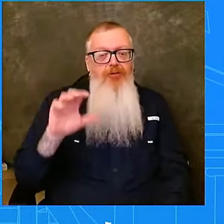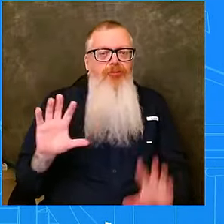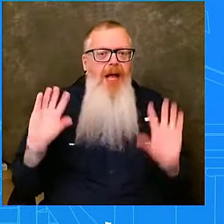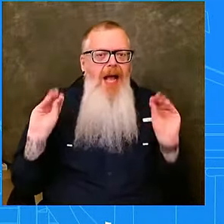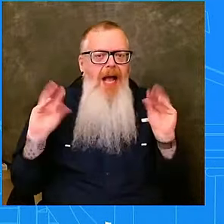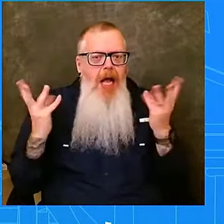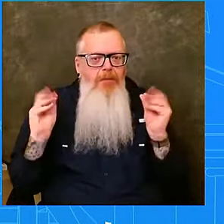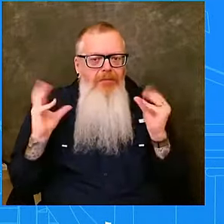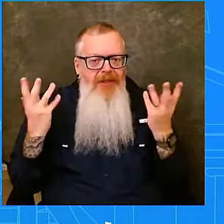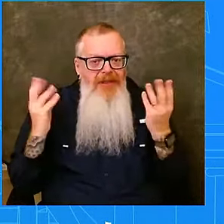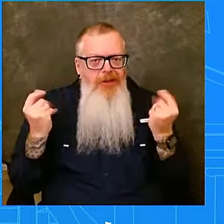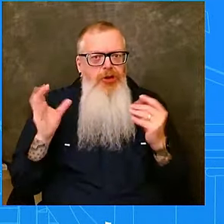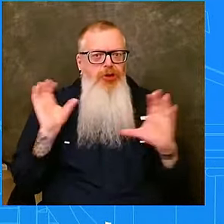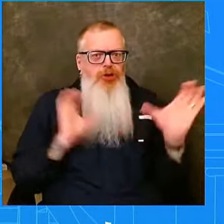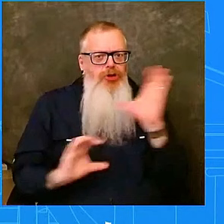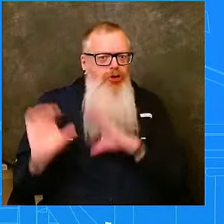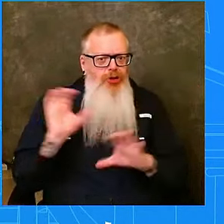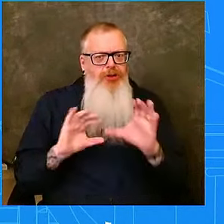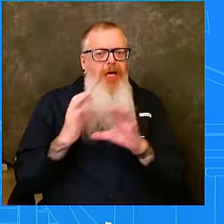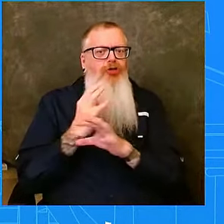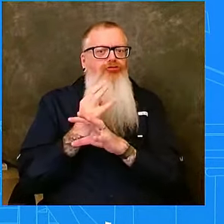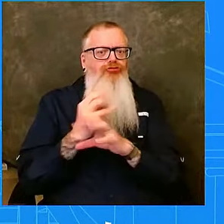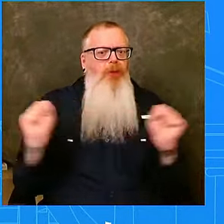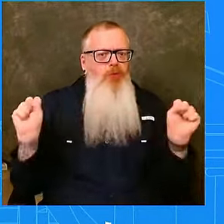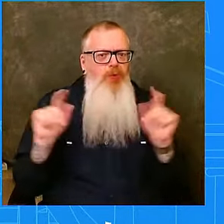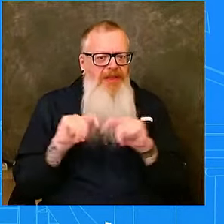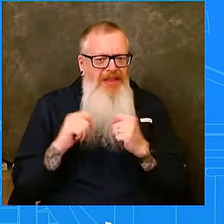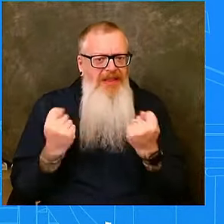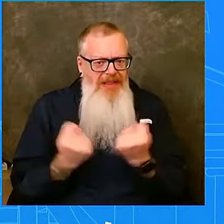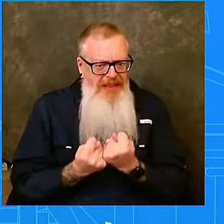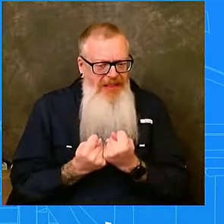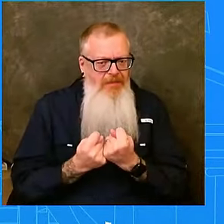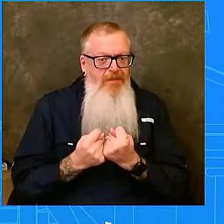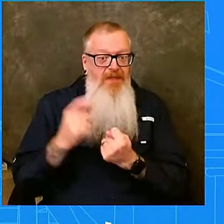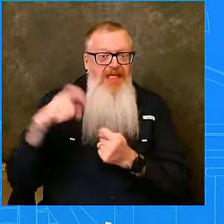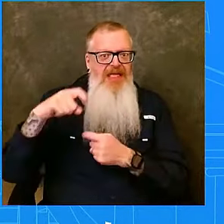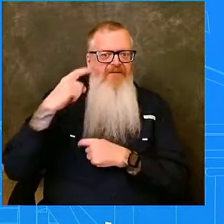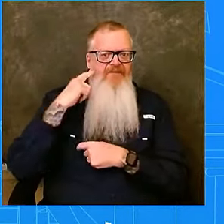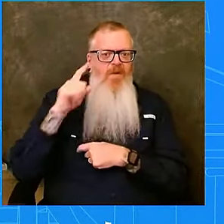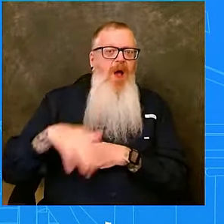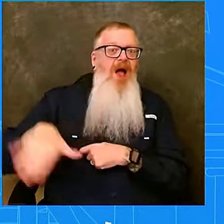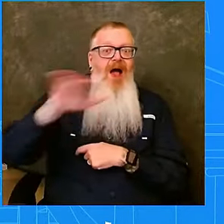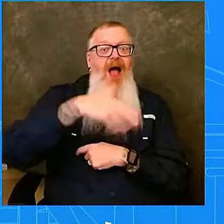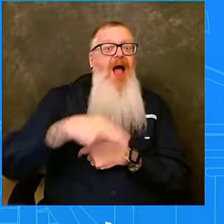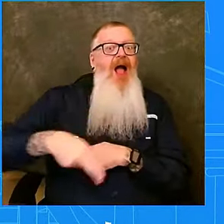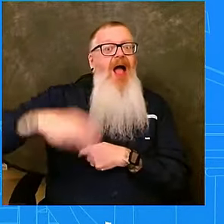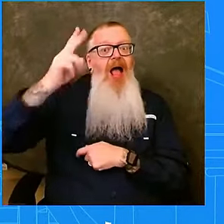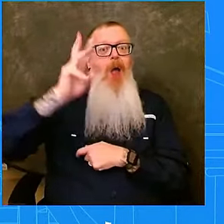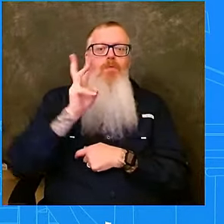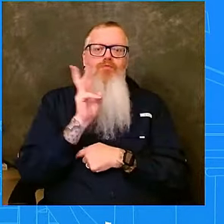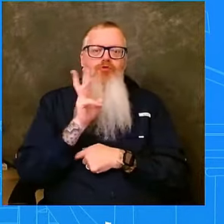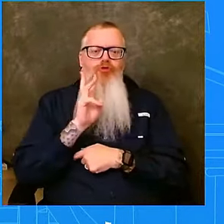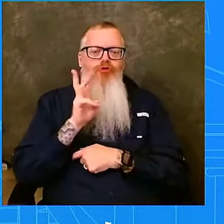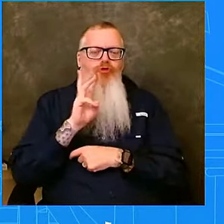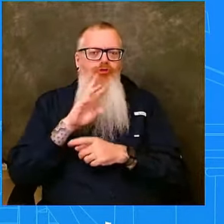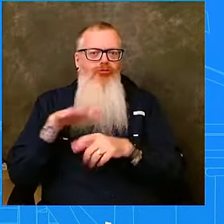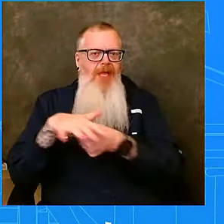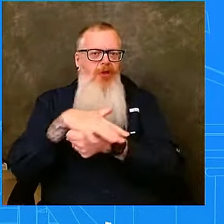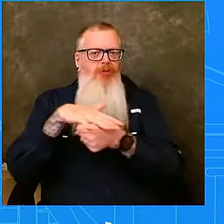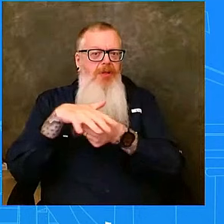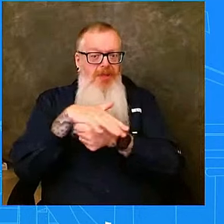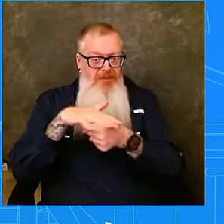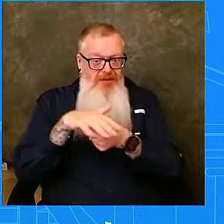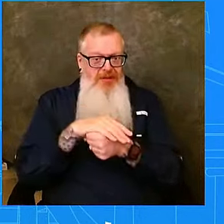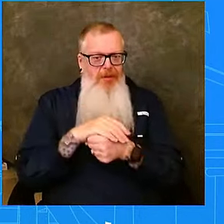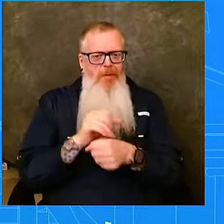boats, to support those life-saving activities in the first hours after the storm passes. As you heard